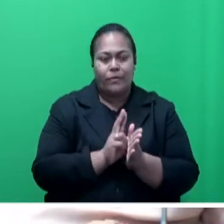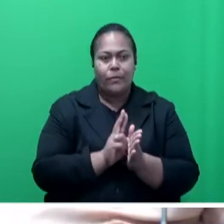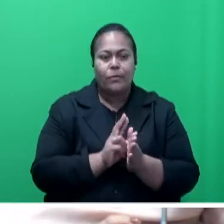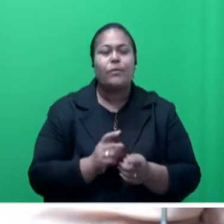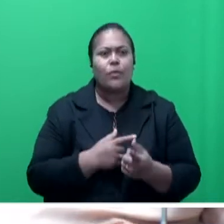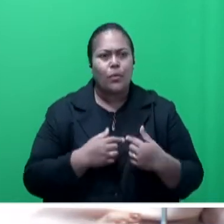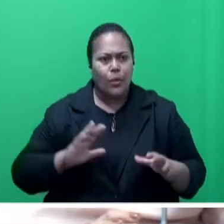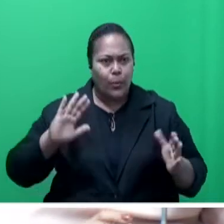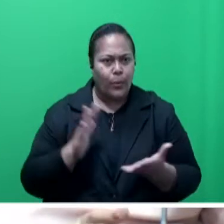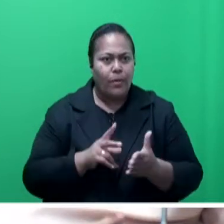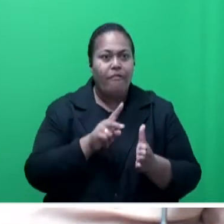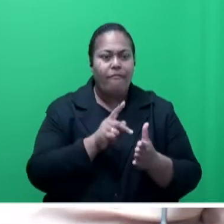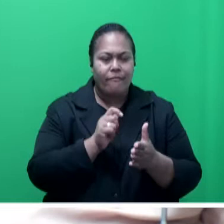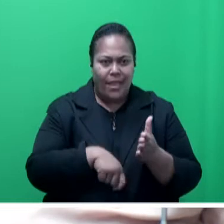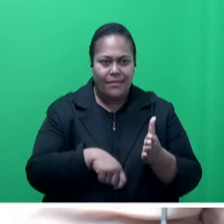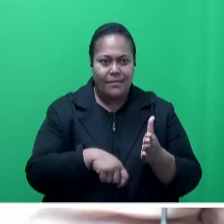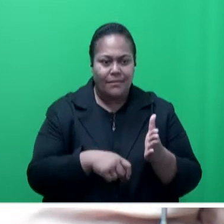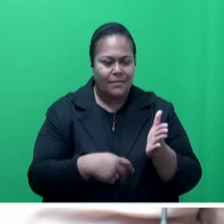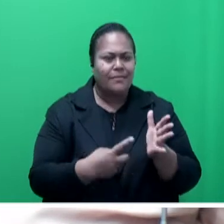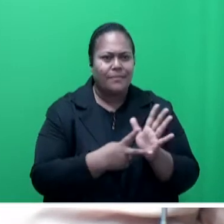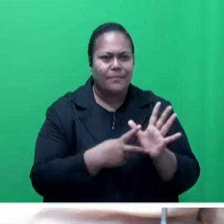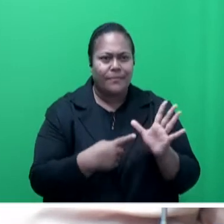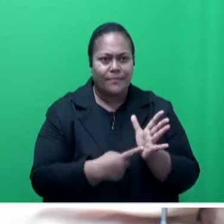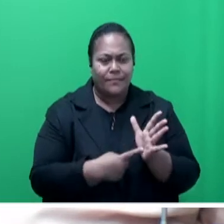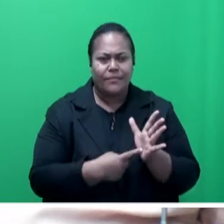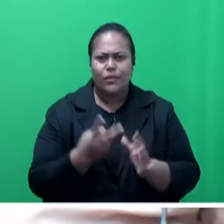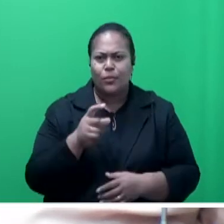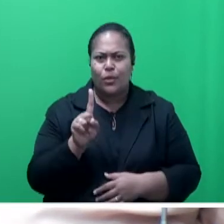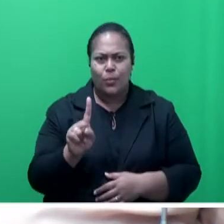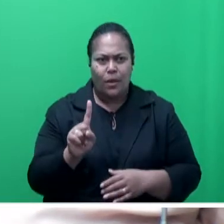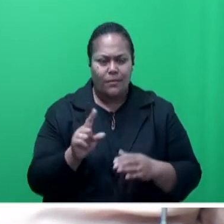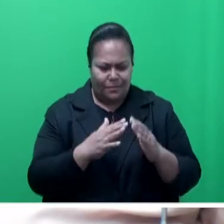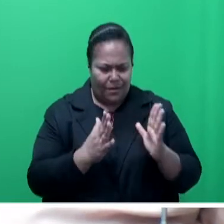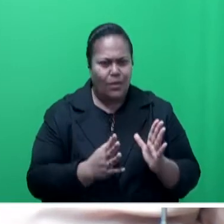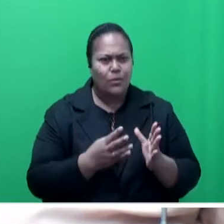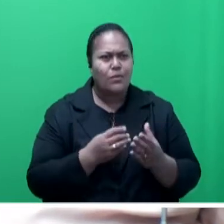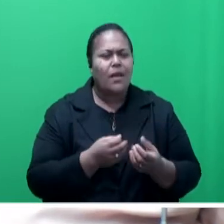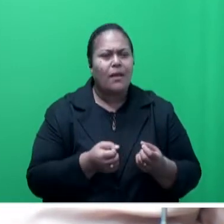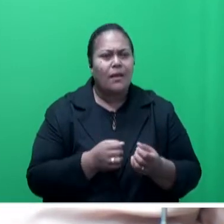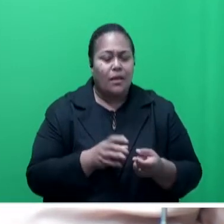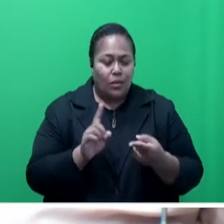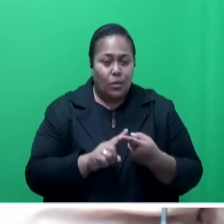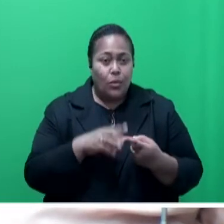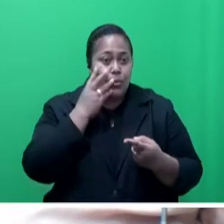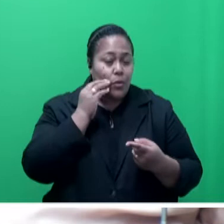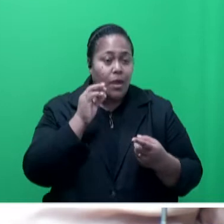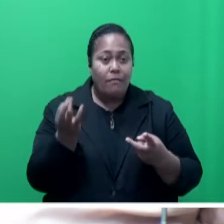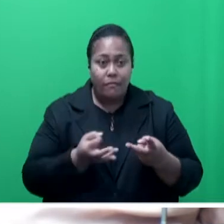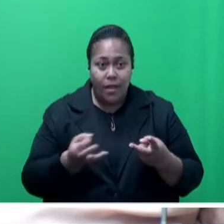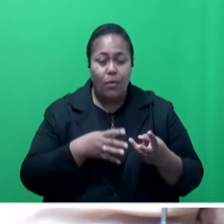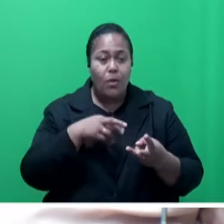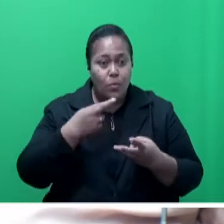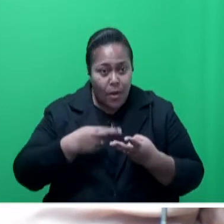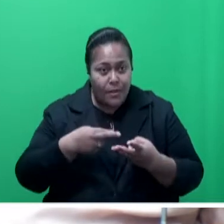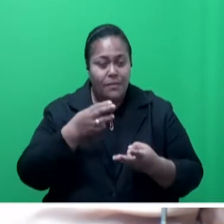-rated VAT on 21 household items. Just to reiterate, sugar, flour, rice, dal, tea, potatoes,